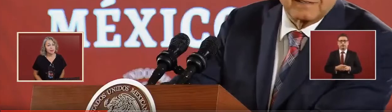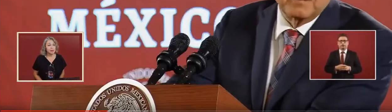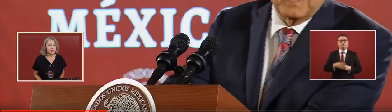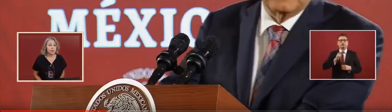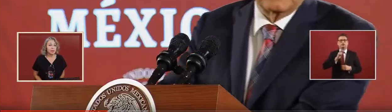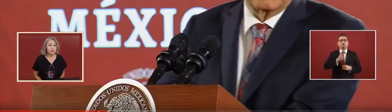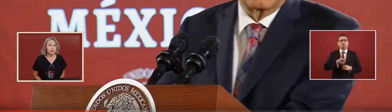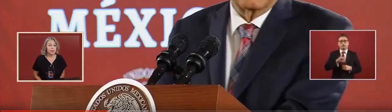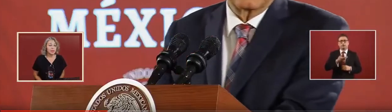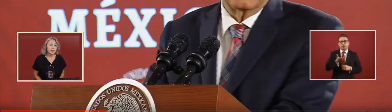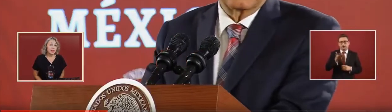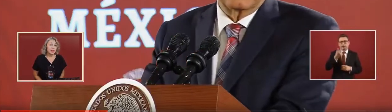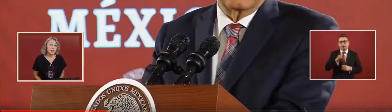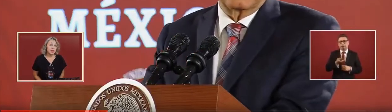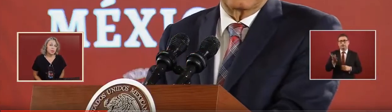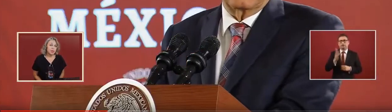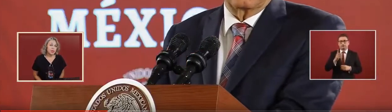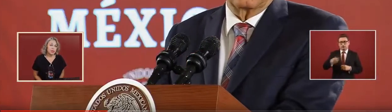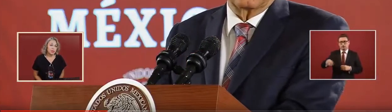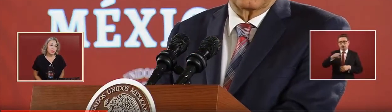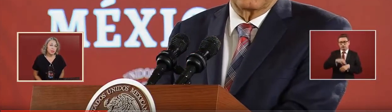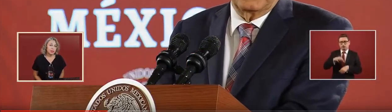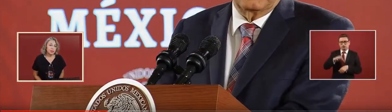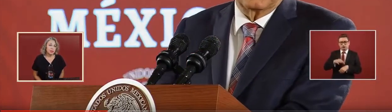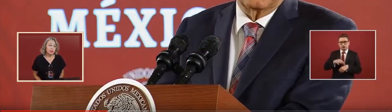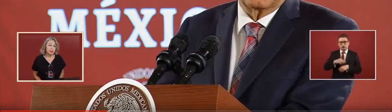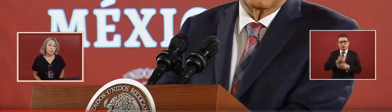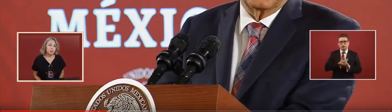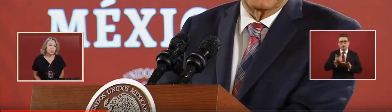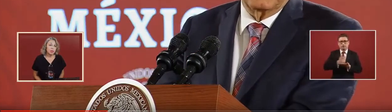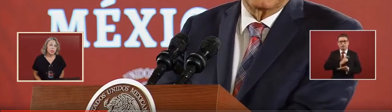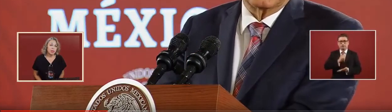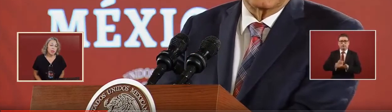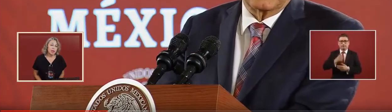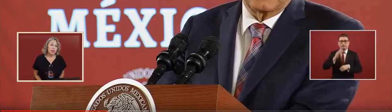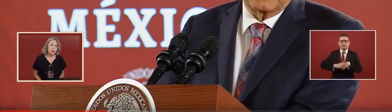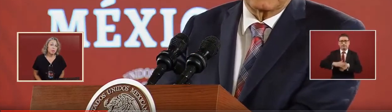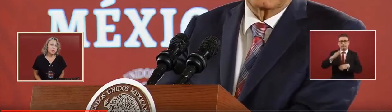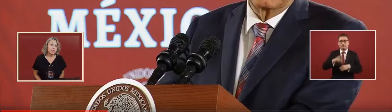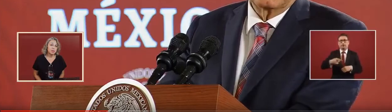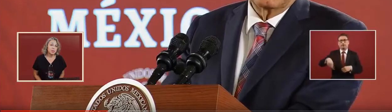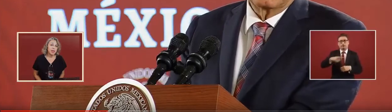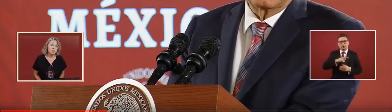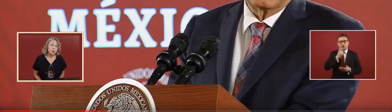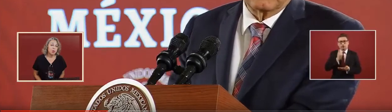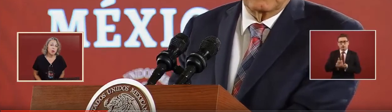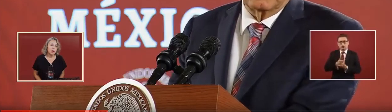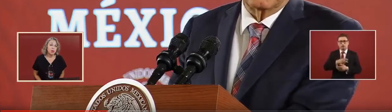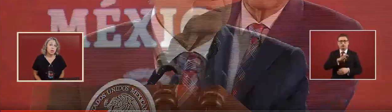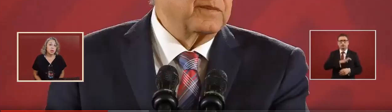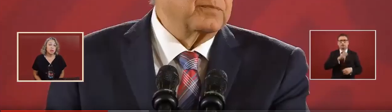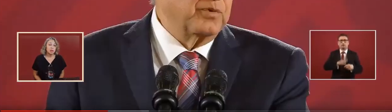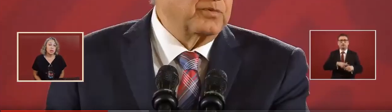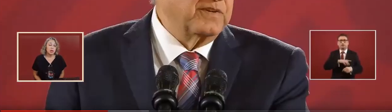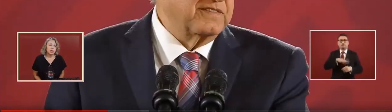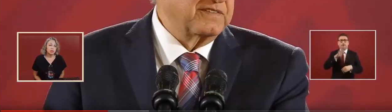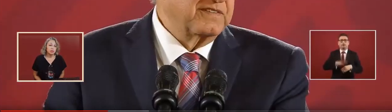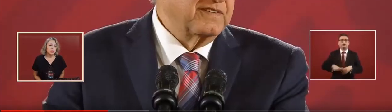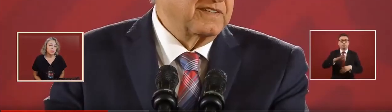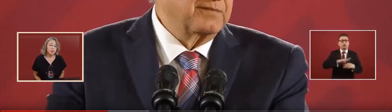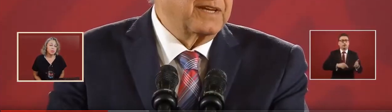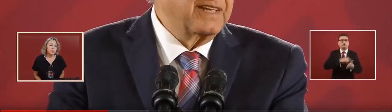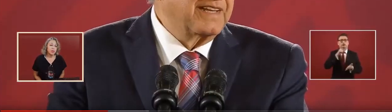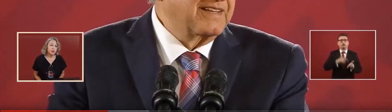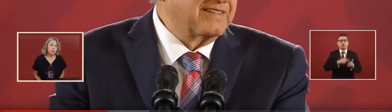will help us to pay more for the people that are working in the most